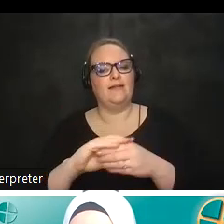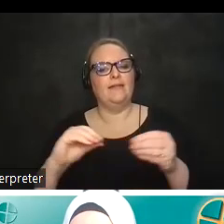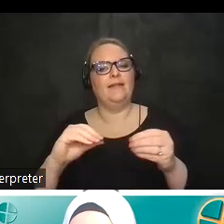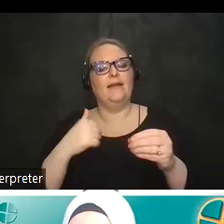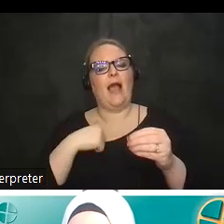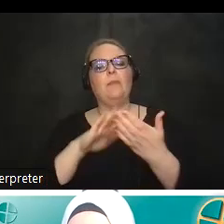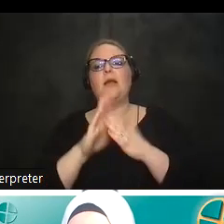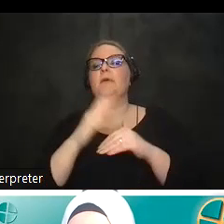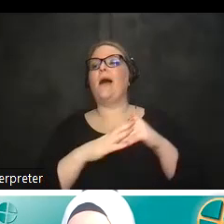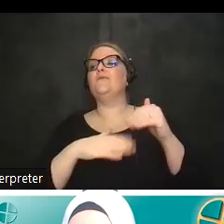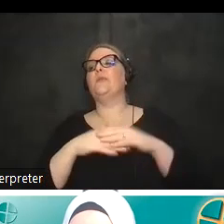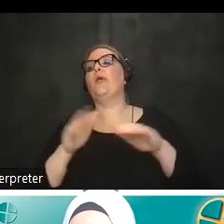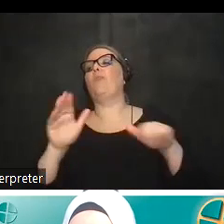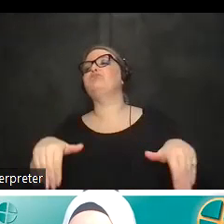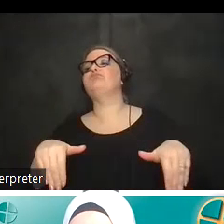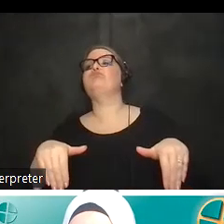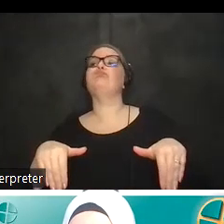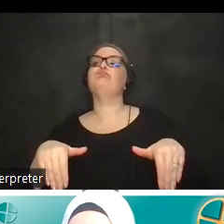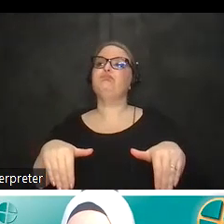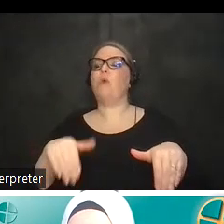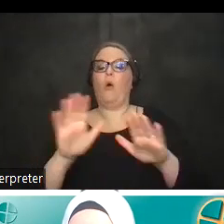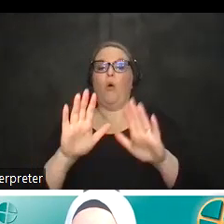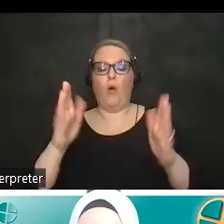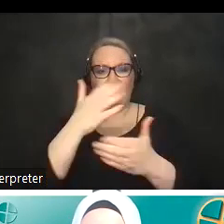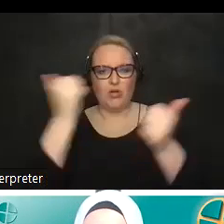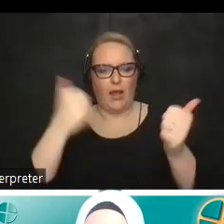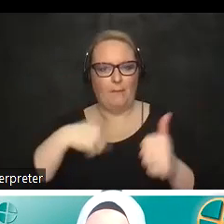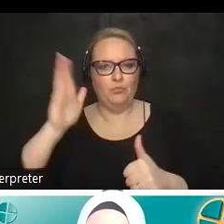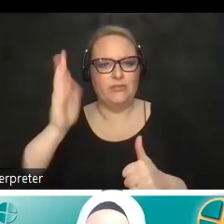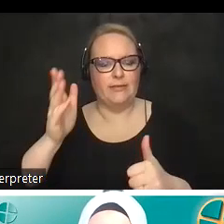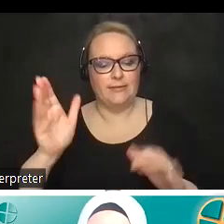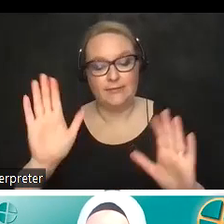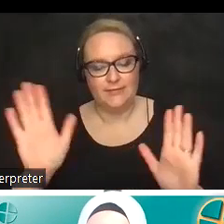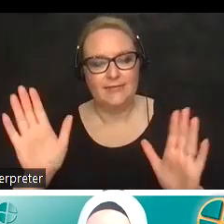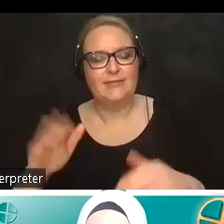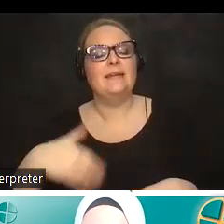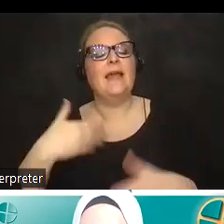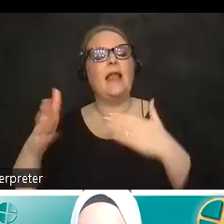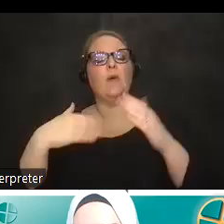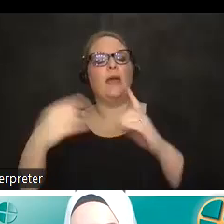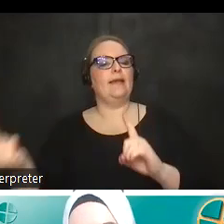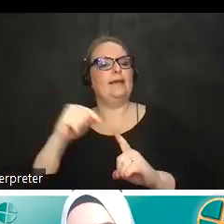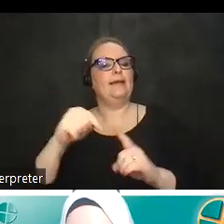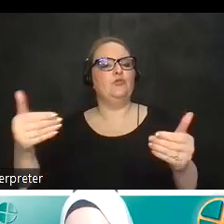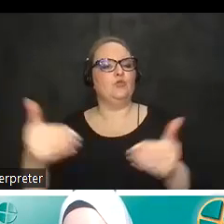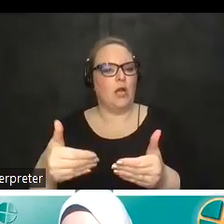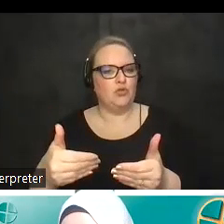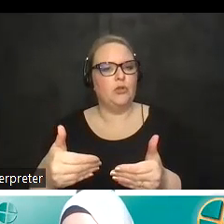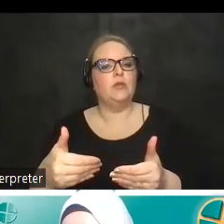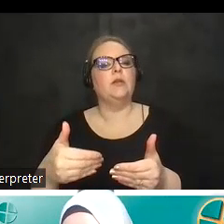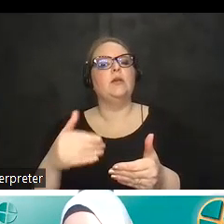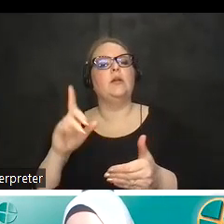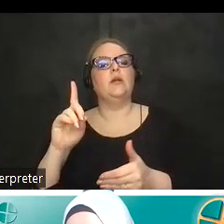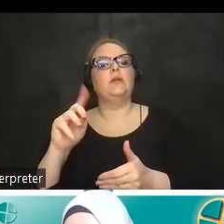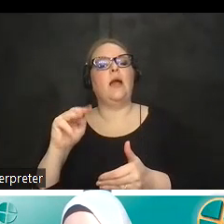comfortable listening to you talk there that i uh almost forgot i'm presenting next so anyway back to the uh introduction here as zara said my name is